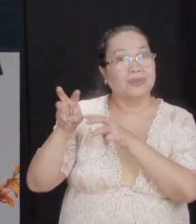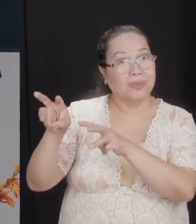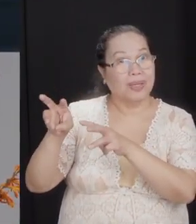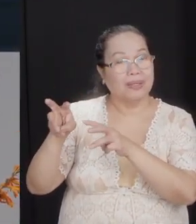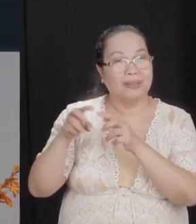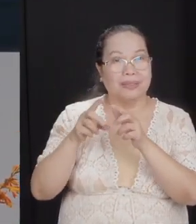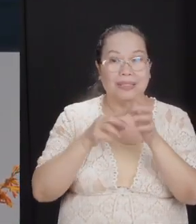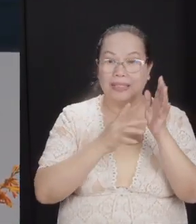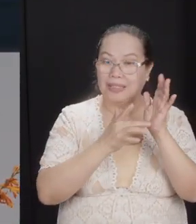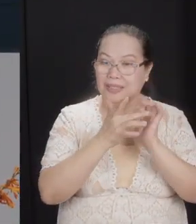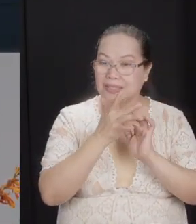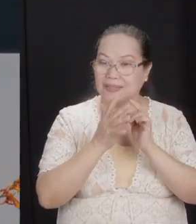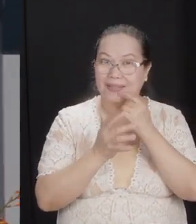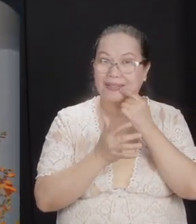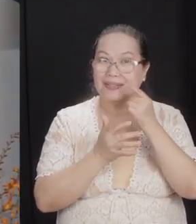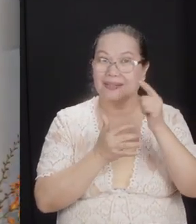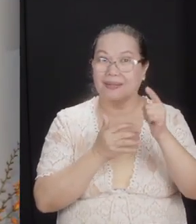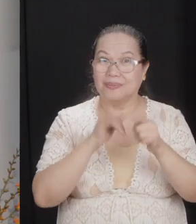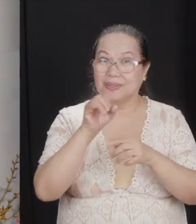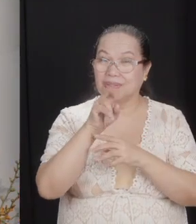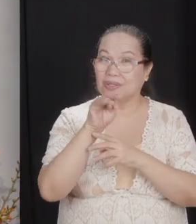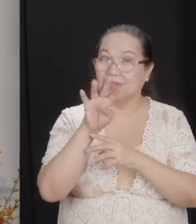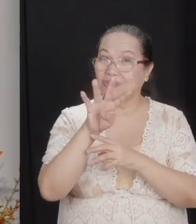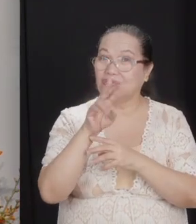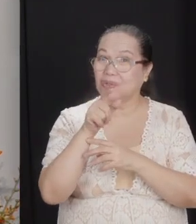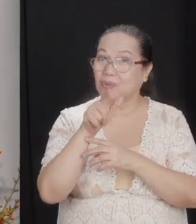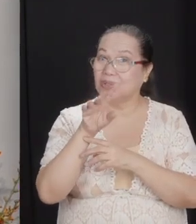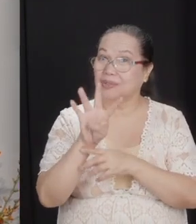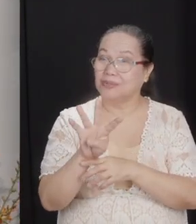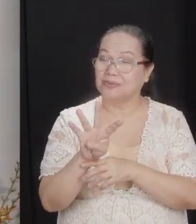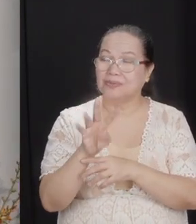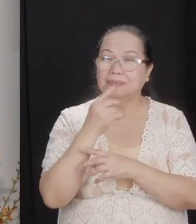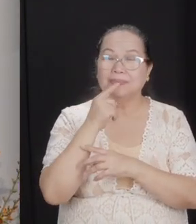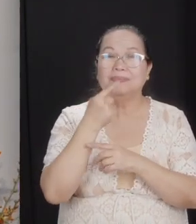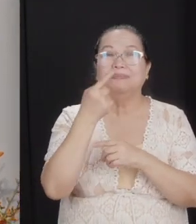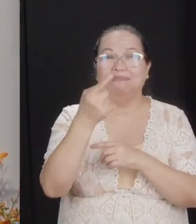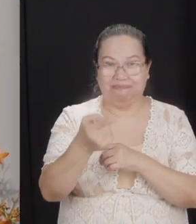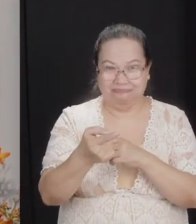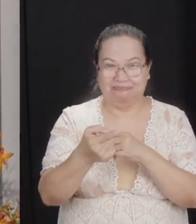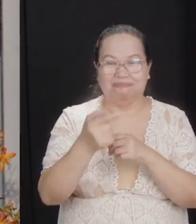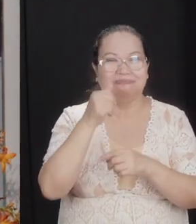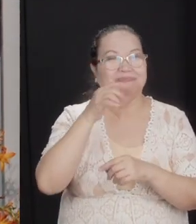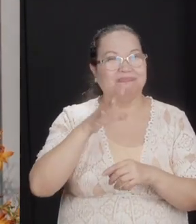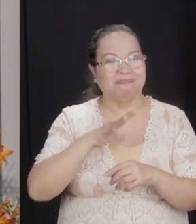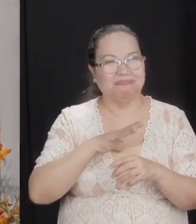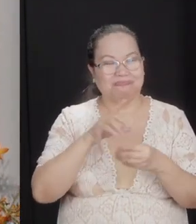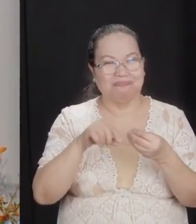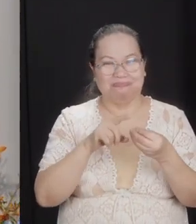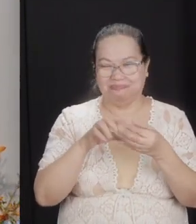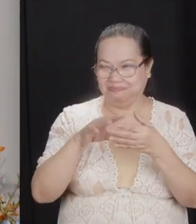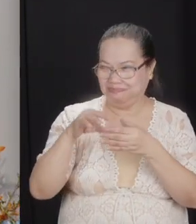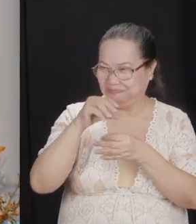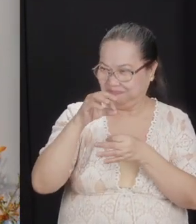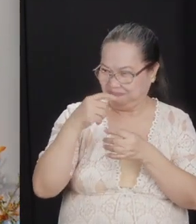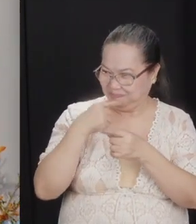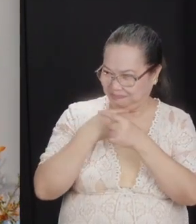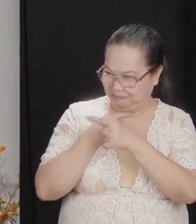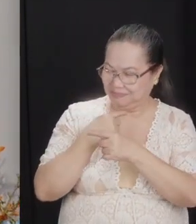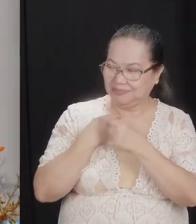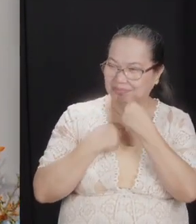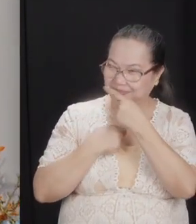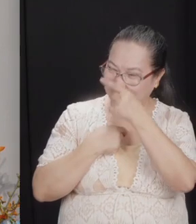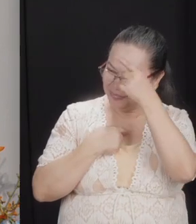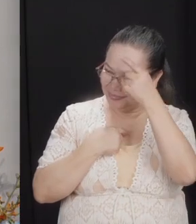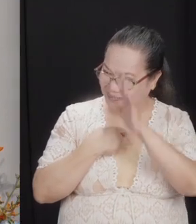response of Jesus in John 4, 24 is actually, in a sense, to tell her about her spiritual state. Jesus said,